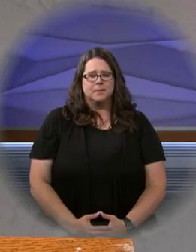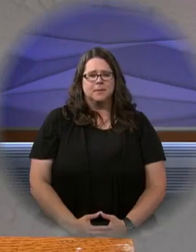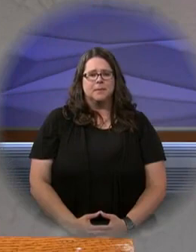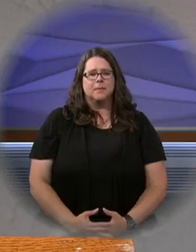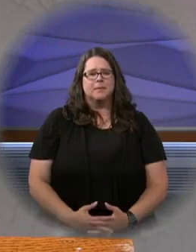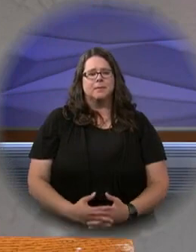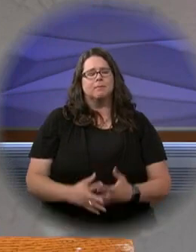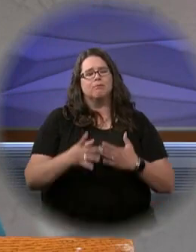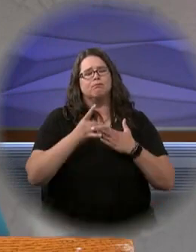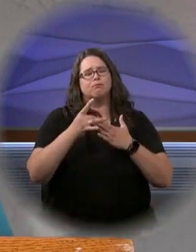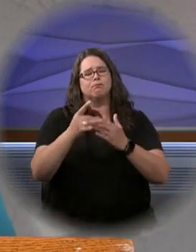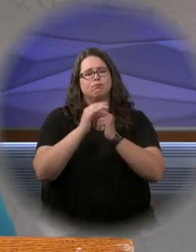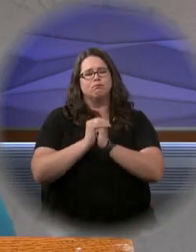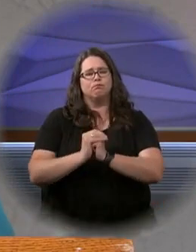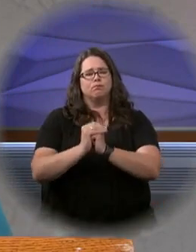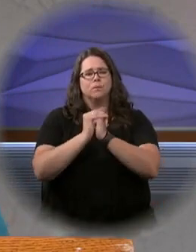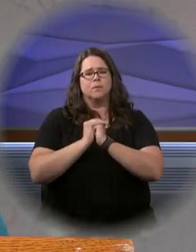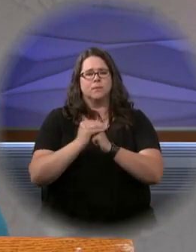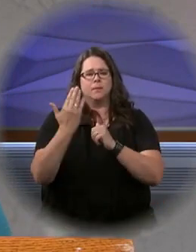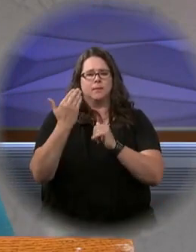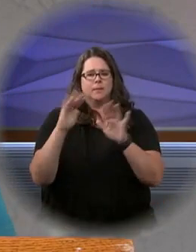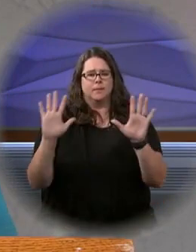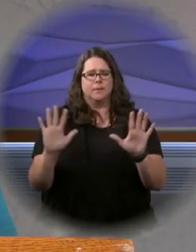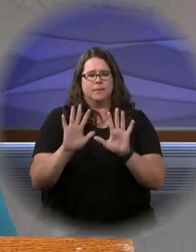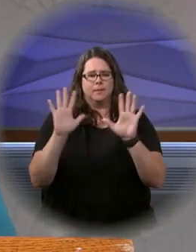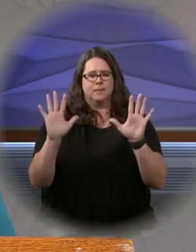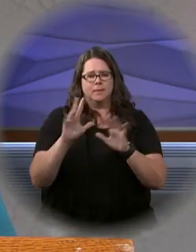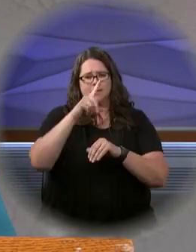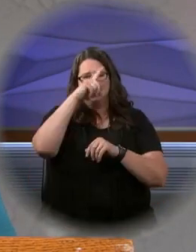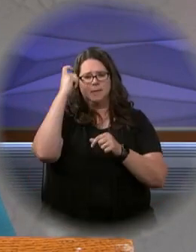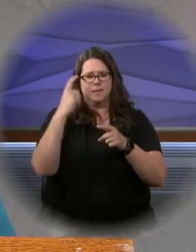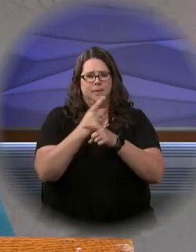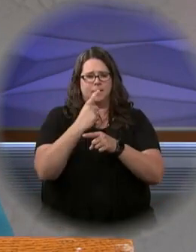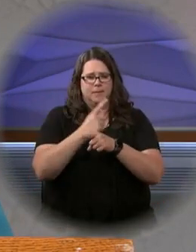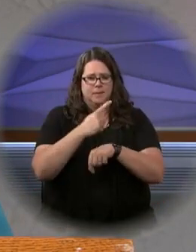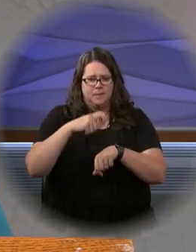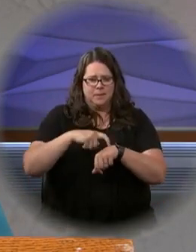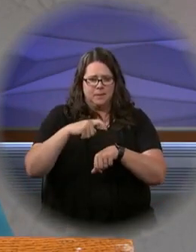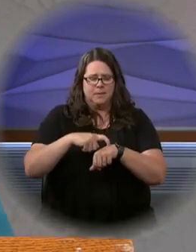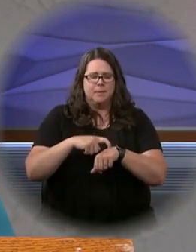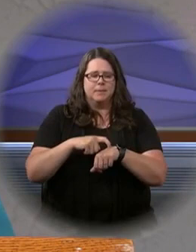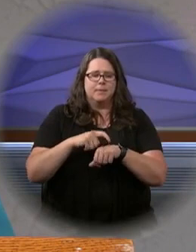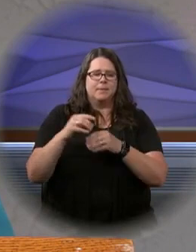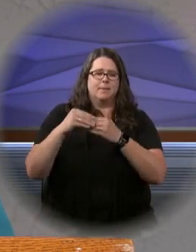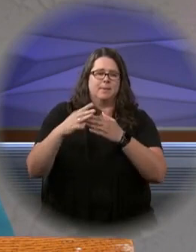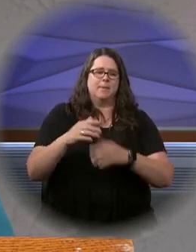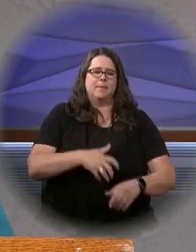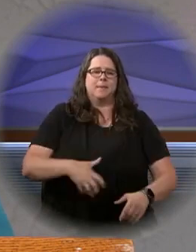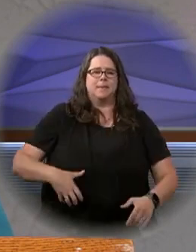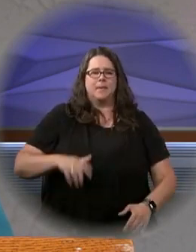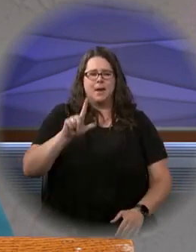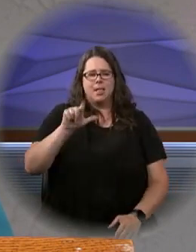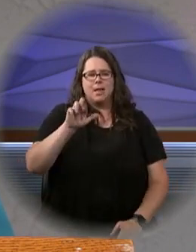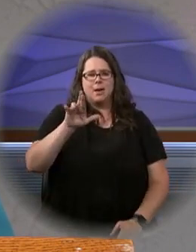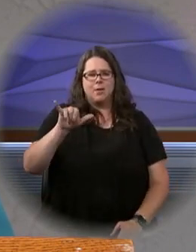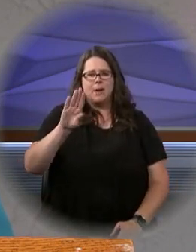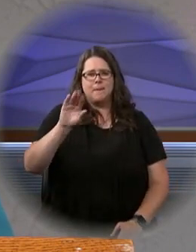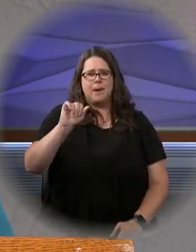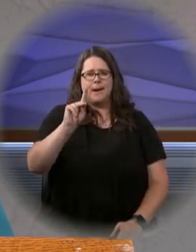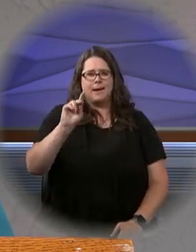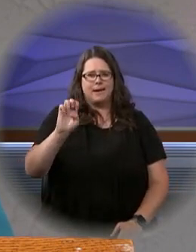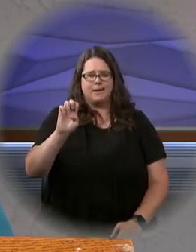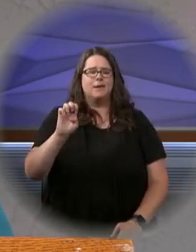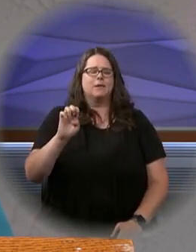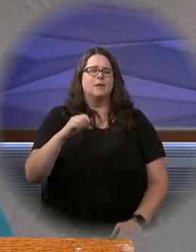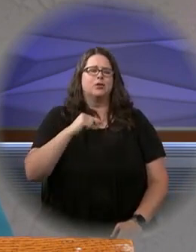We are led in worship for the 15th Sunday in Summer Ordinary Time by our presider, Monsignor Larry Bakke, the